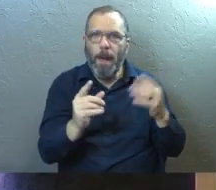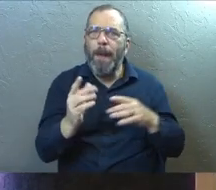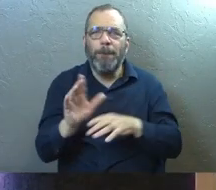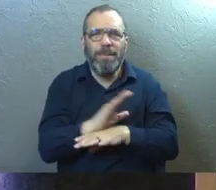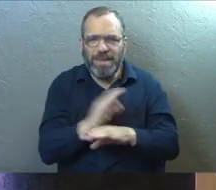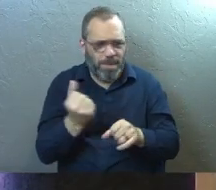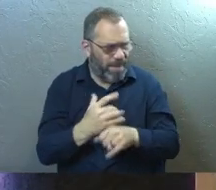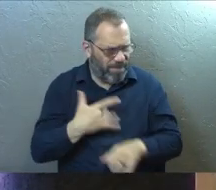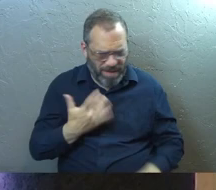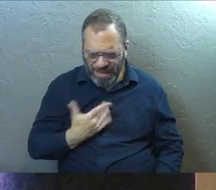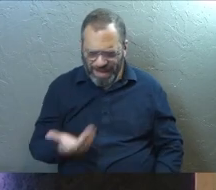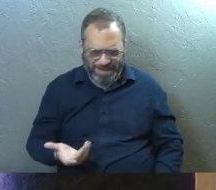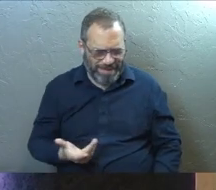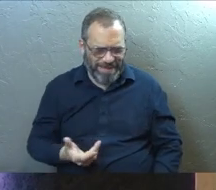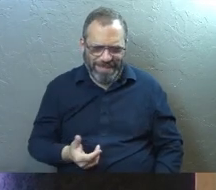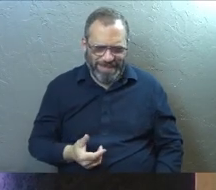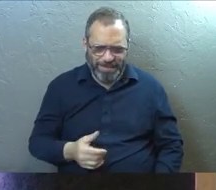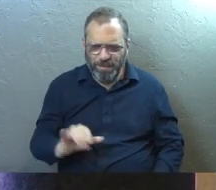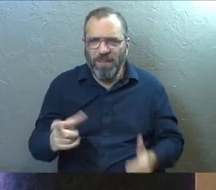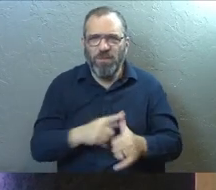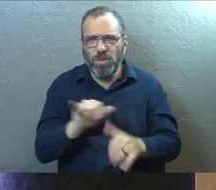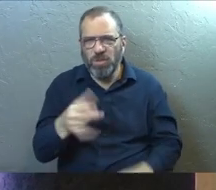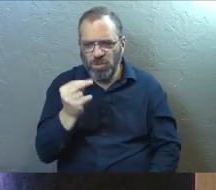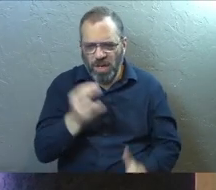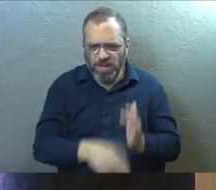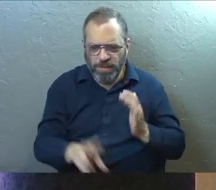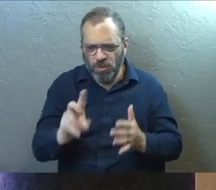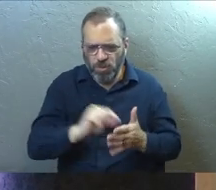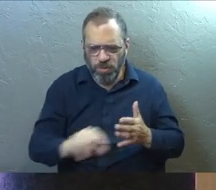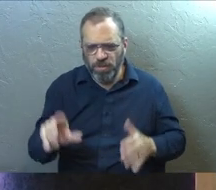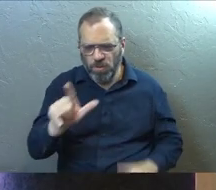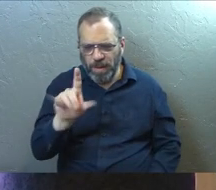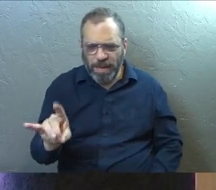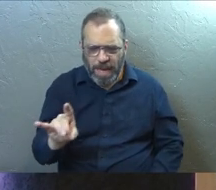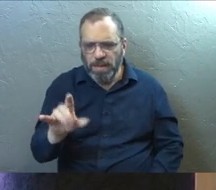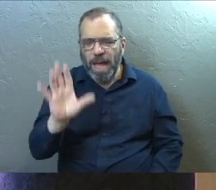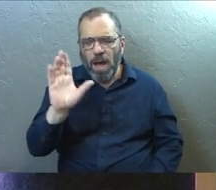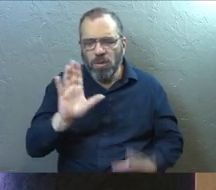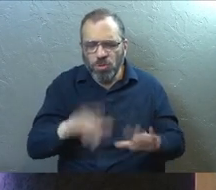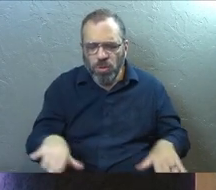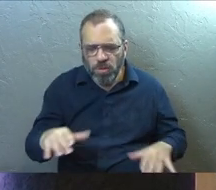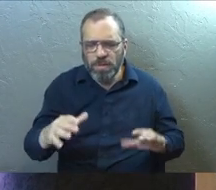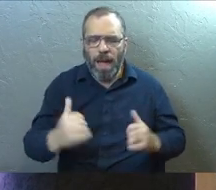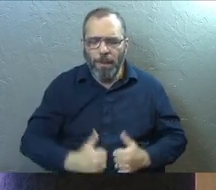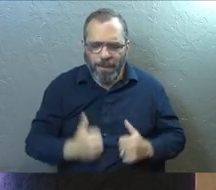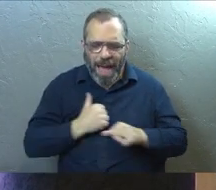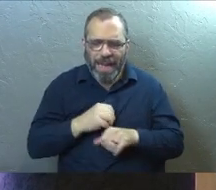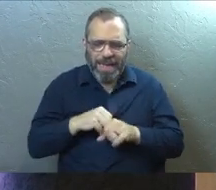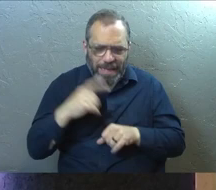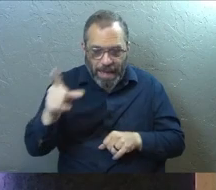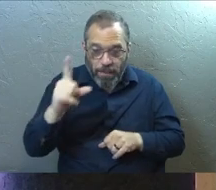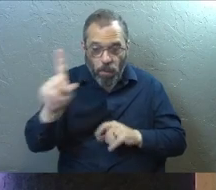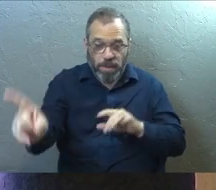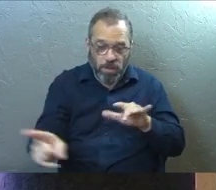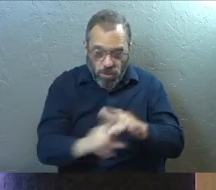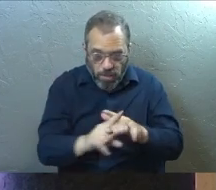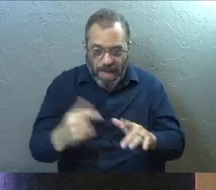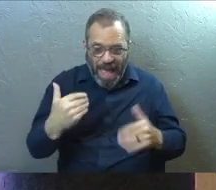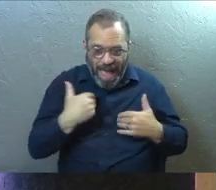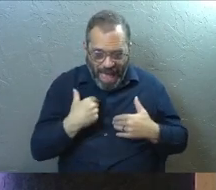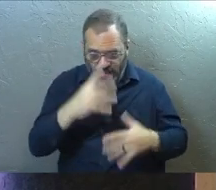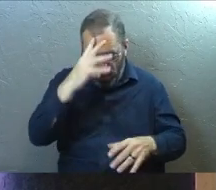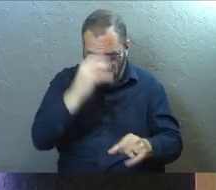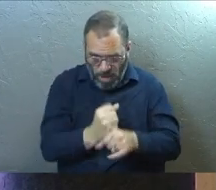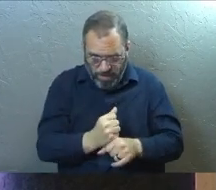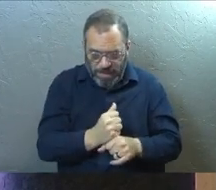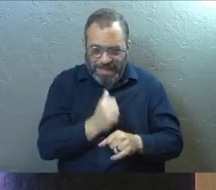Busyness makes you feel like you're not his. 1 John 2.28, Now little children abide in him so that when he appears, we may have